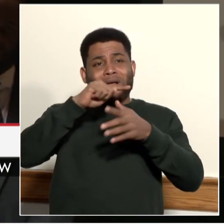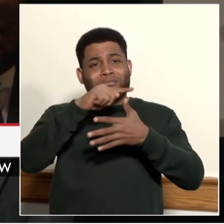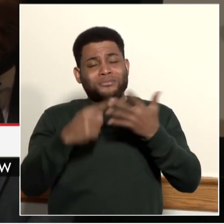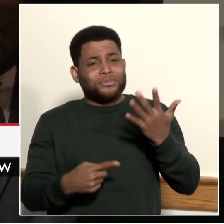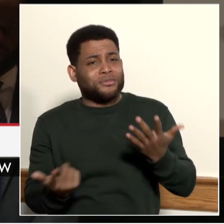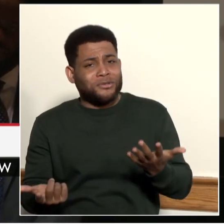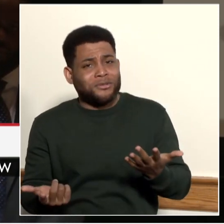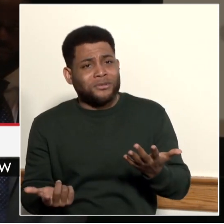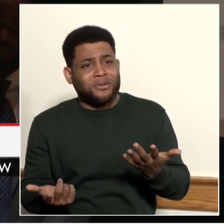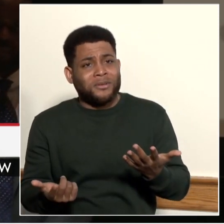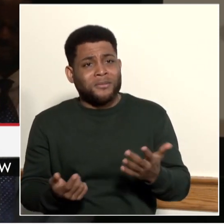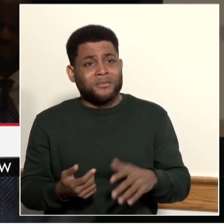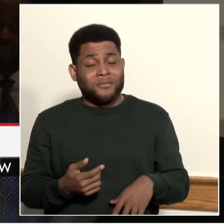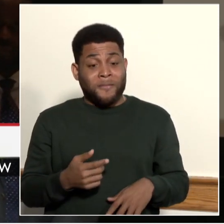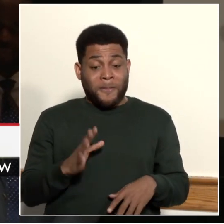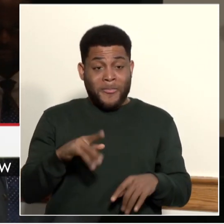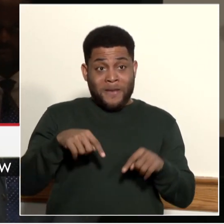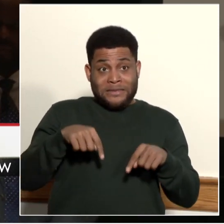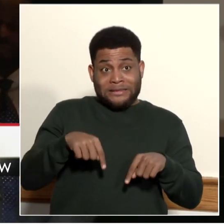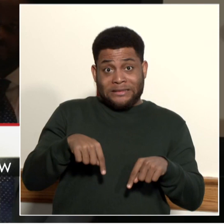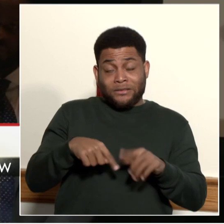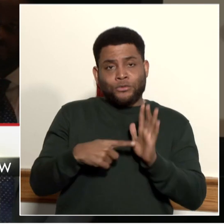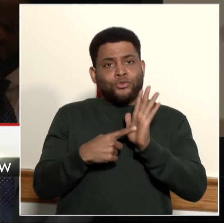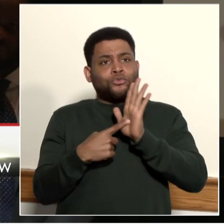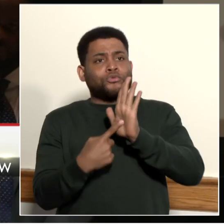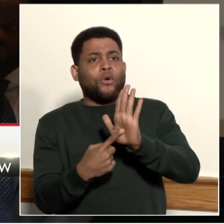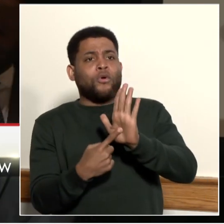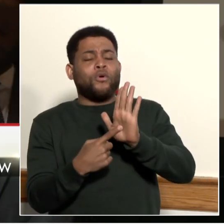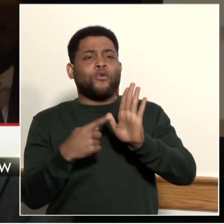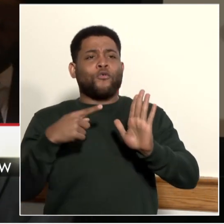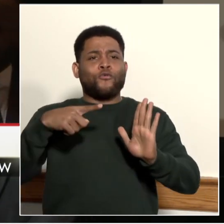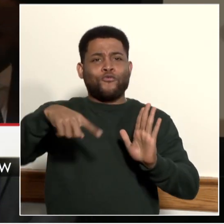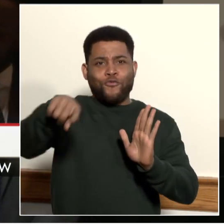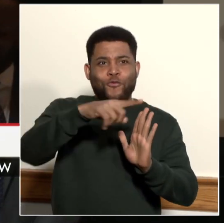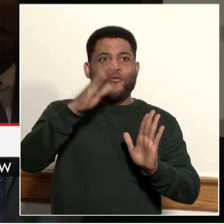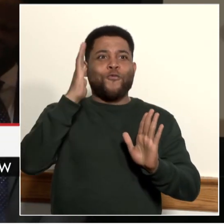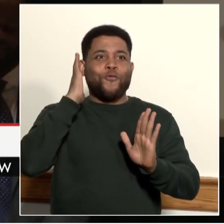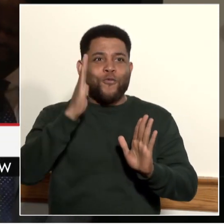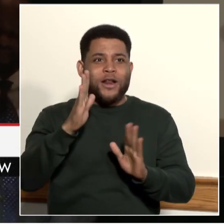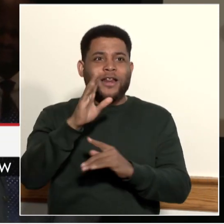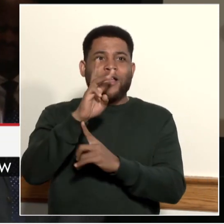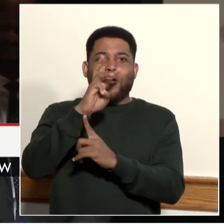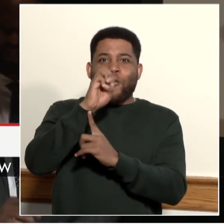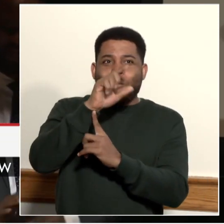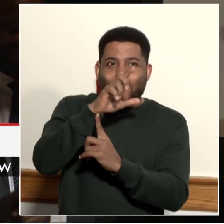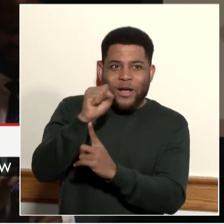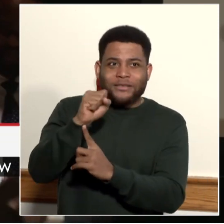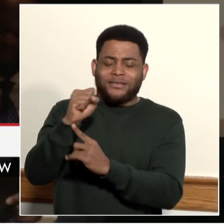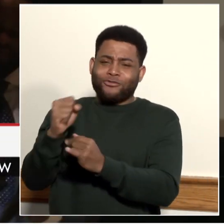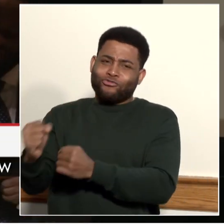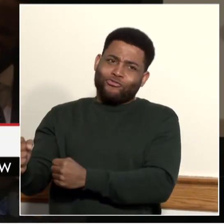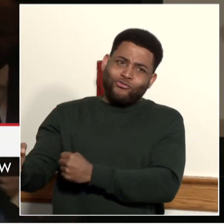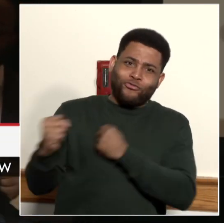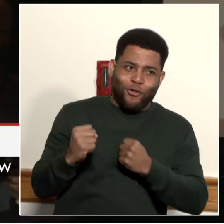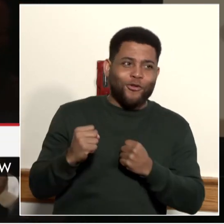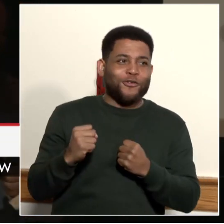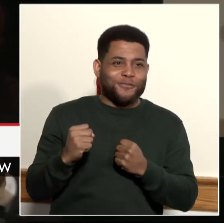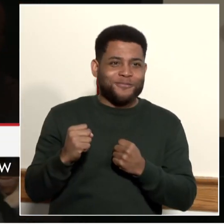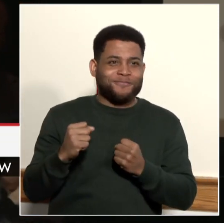a testament that you will be well strong. You will be well strong in your journey. Yes.